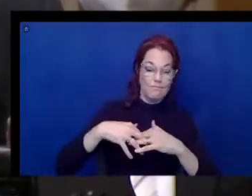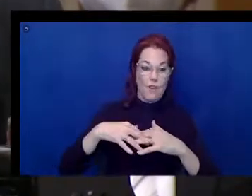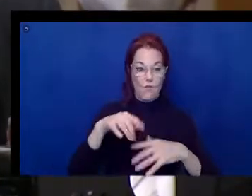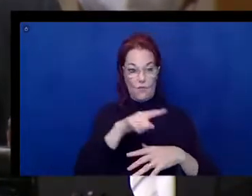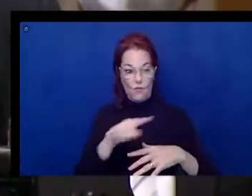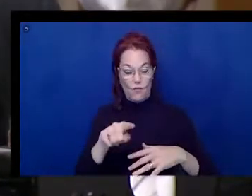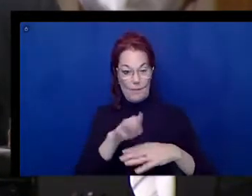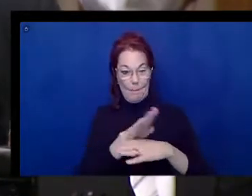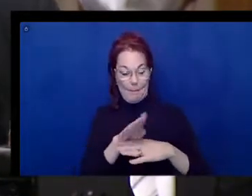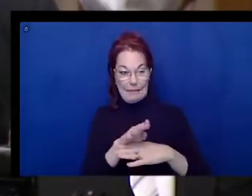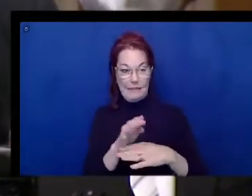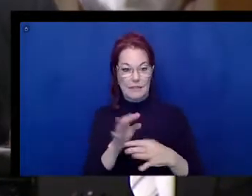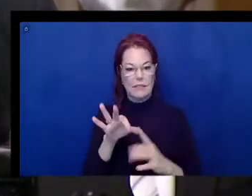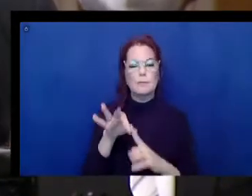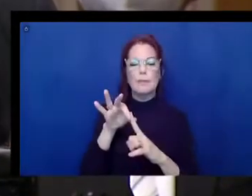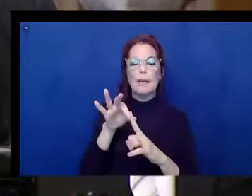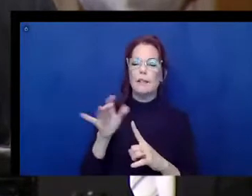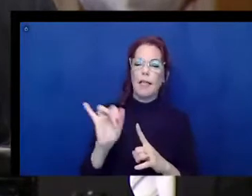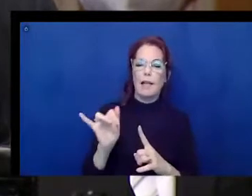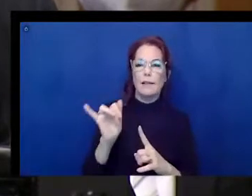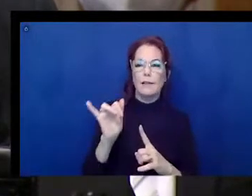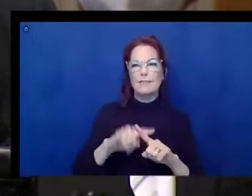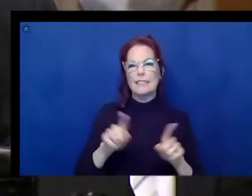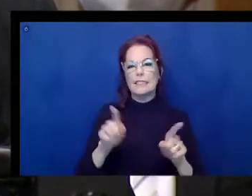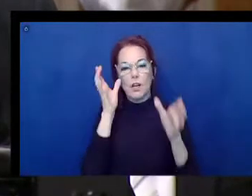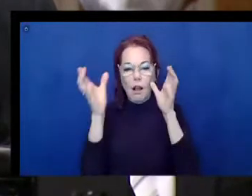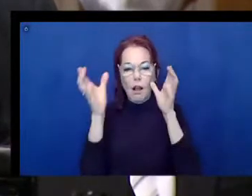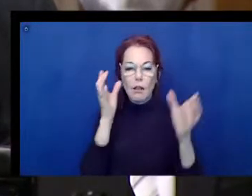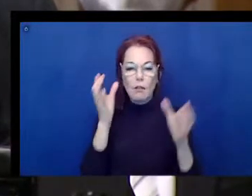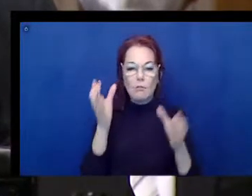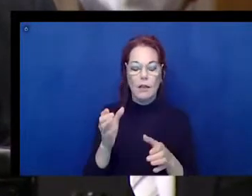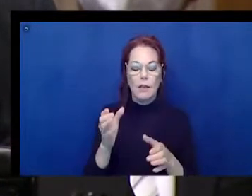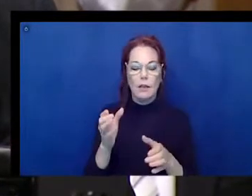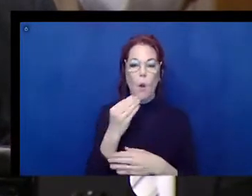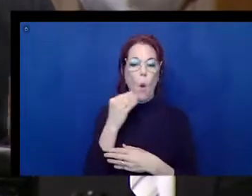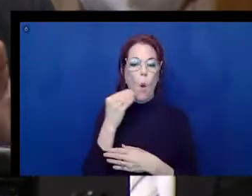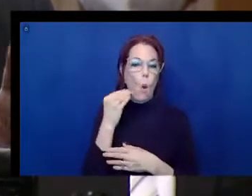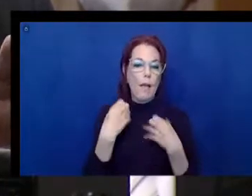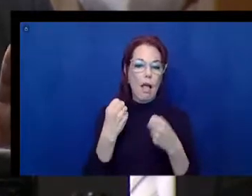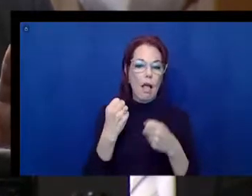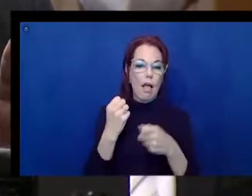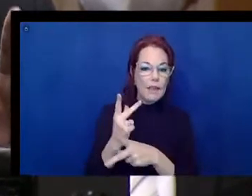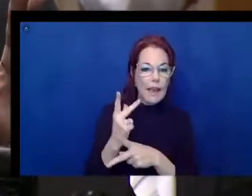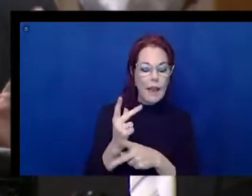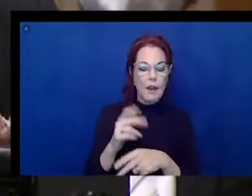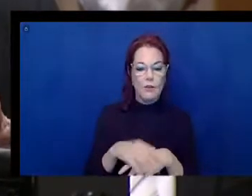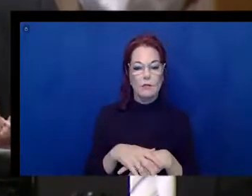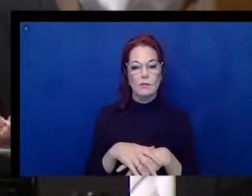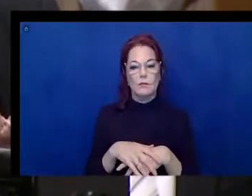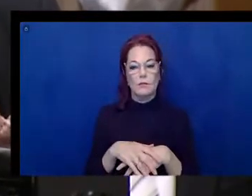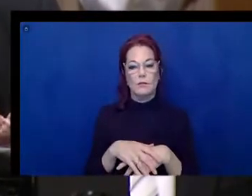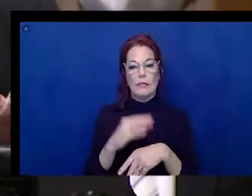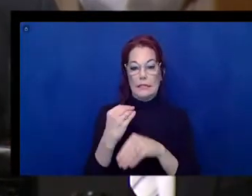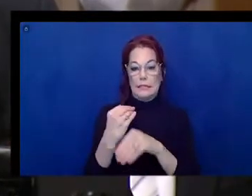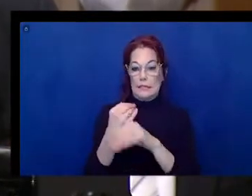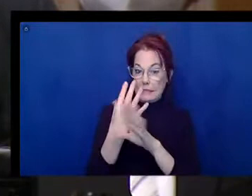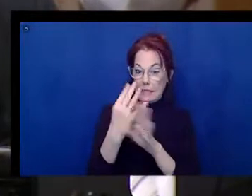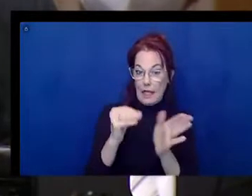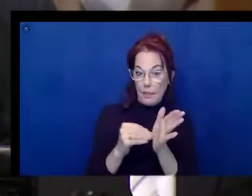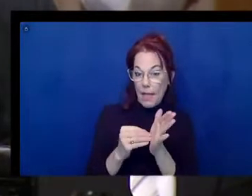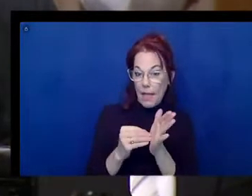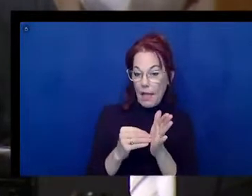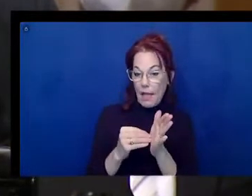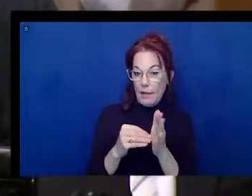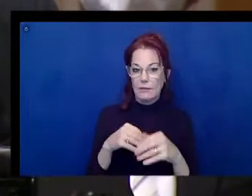when we're talking about telemedicine and all these other home healthcare pieces of devices that they're working with, are accessible, born